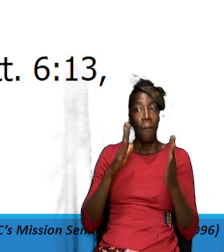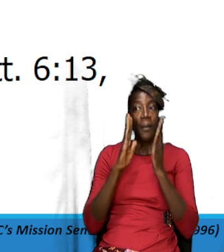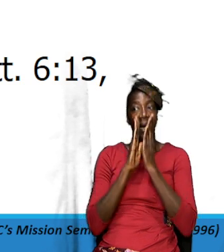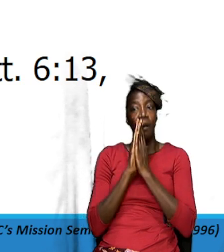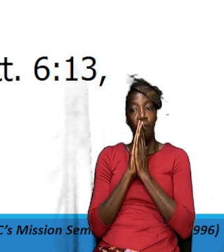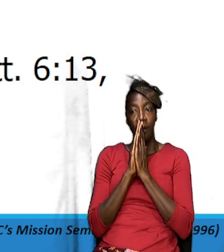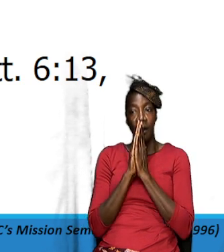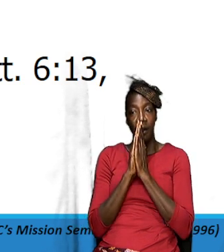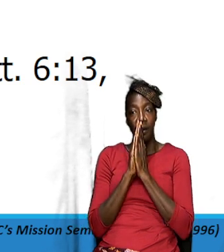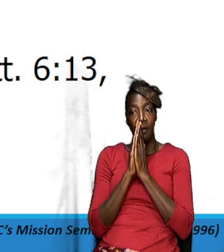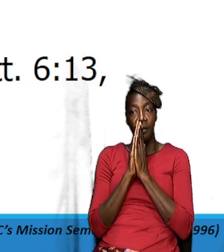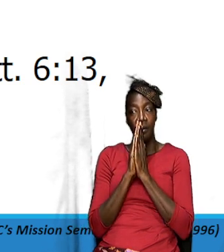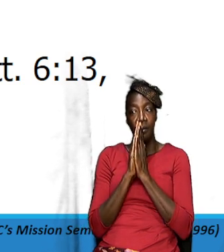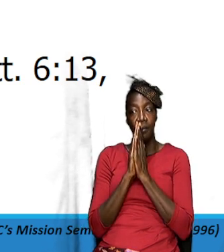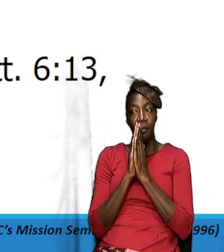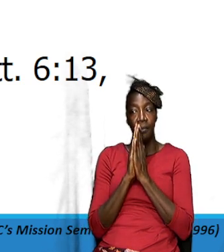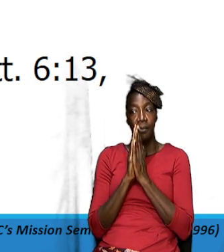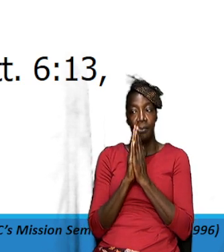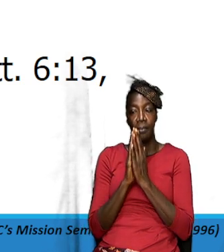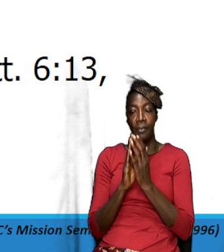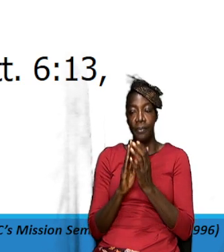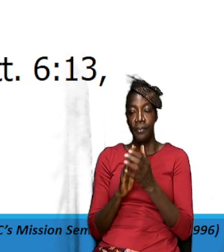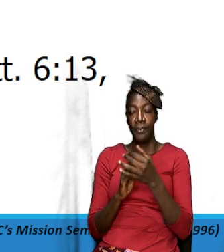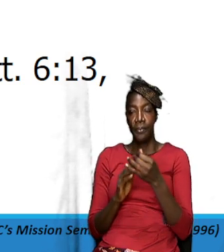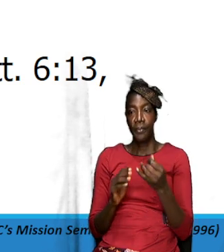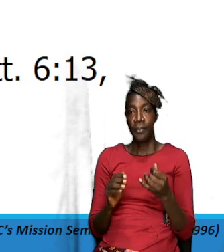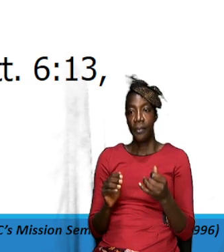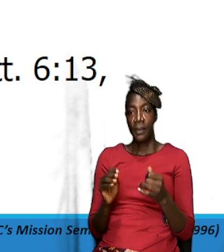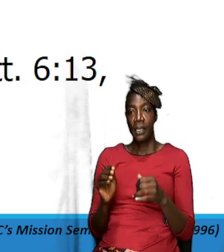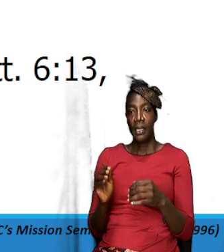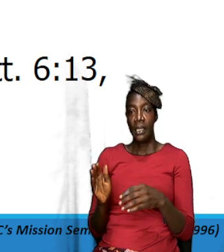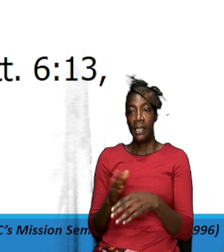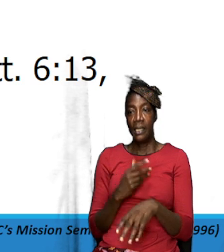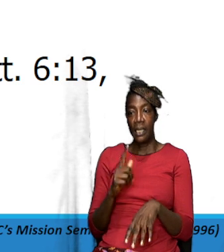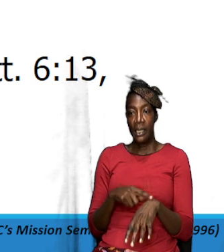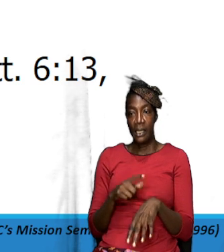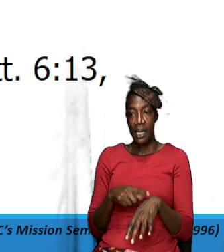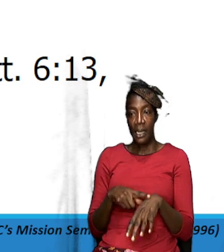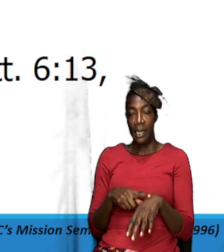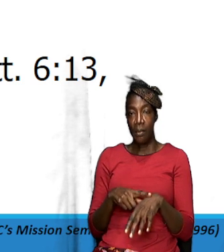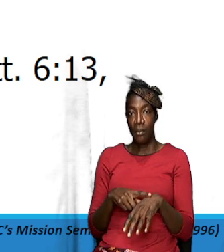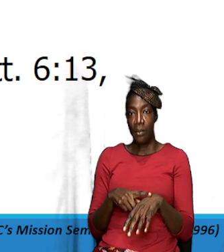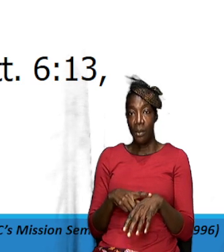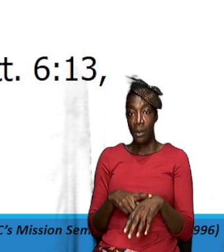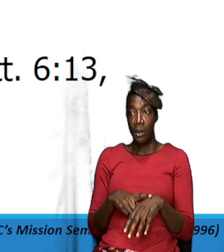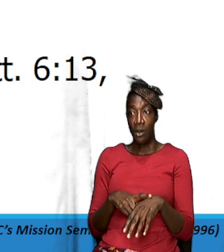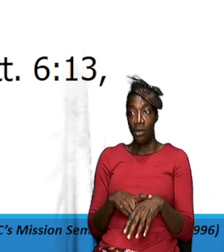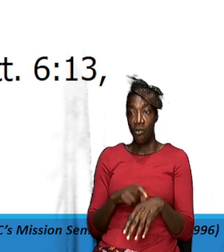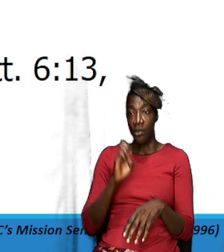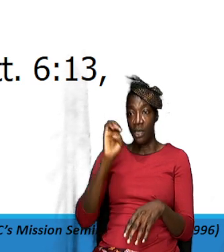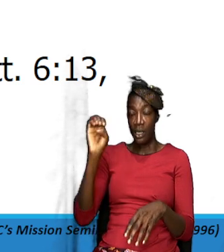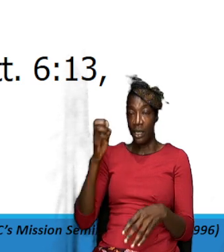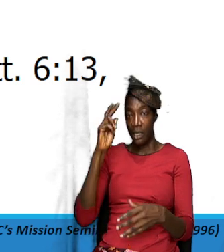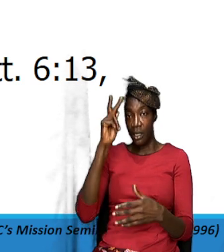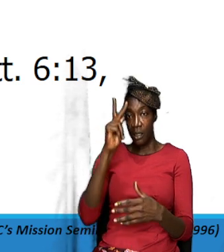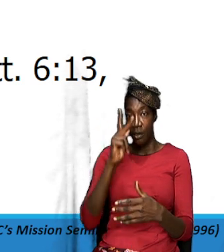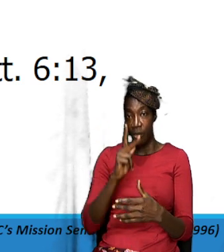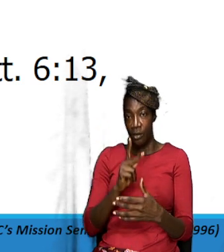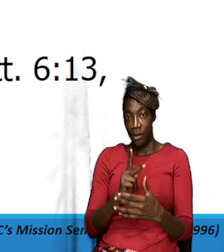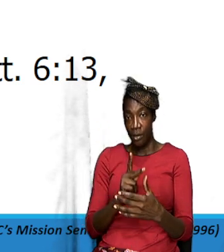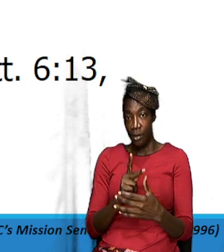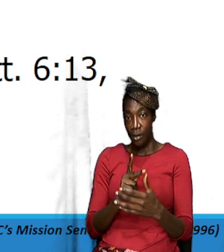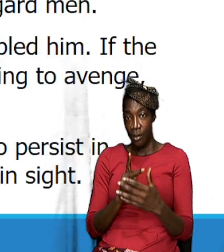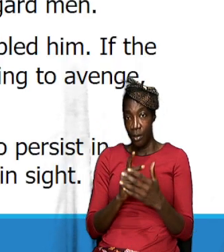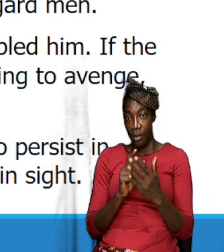and spend some time addressing each of them let us continue